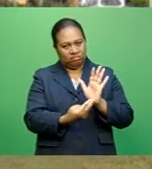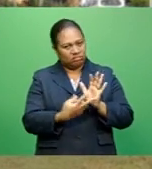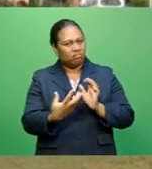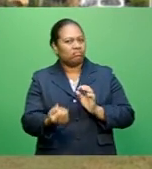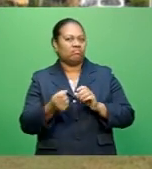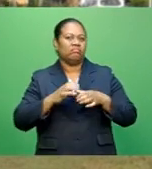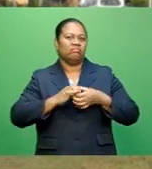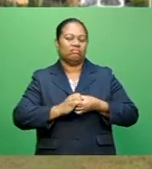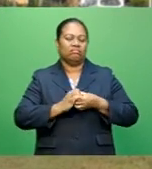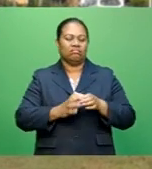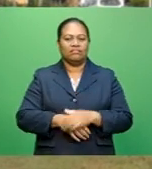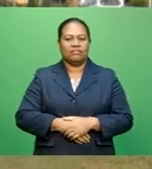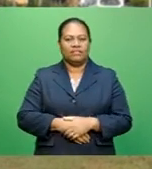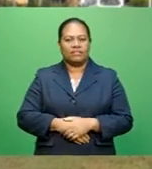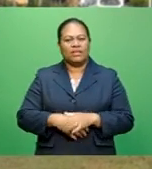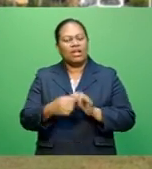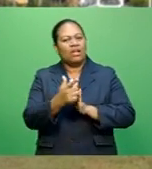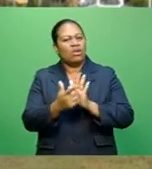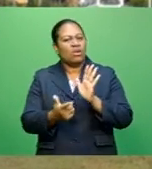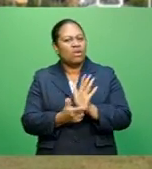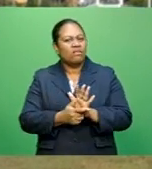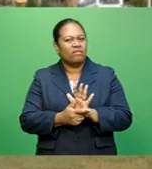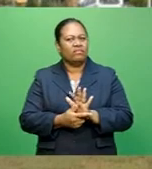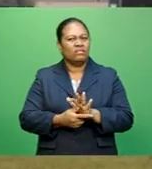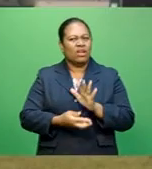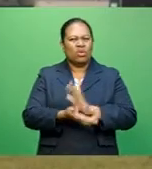the law of reversibility.